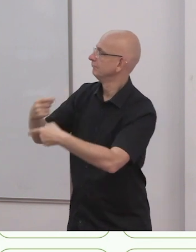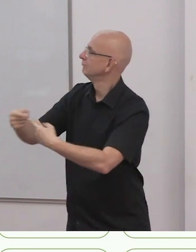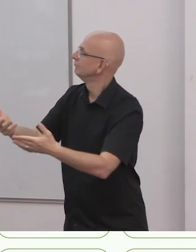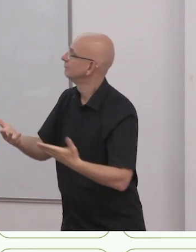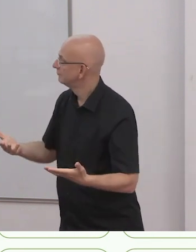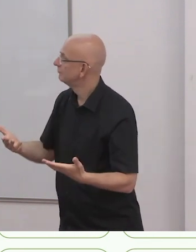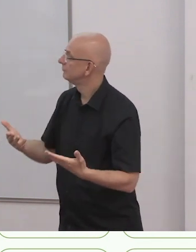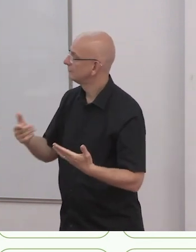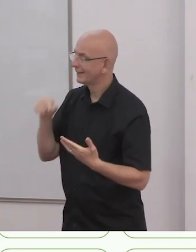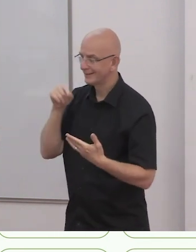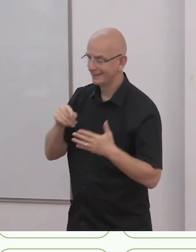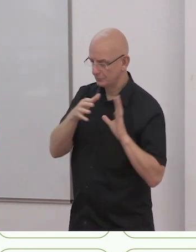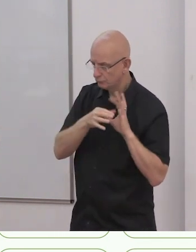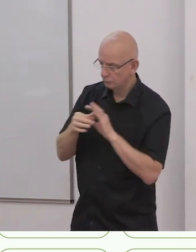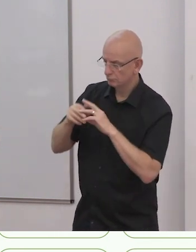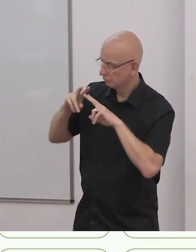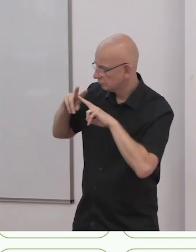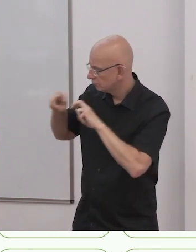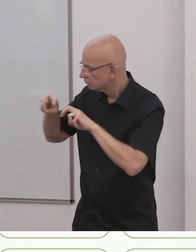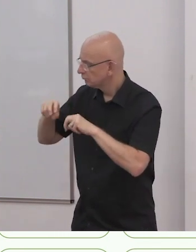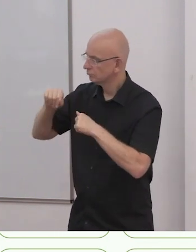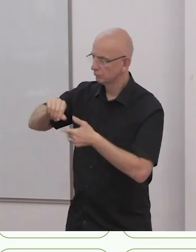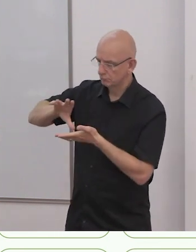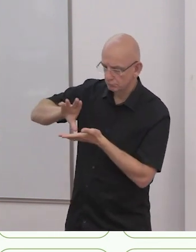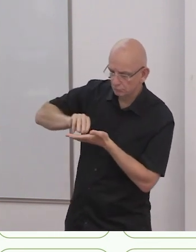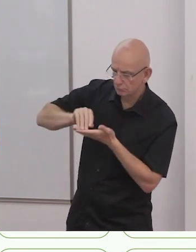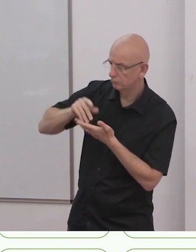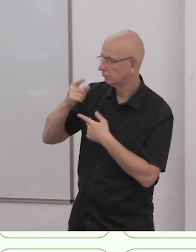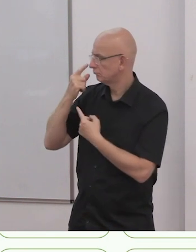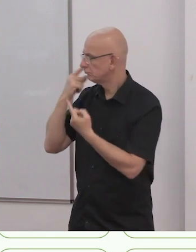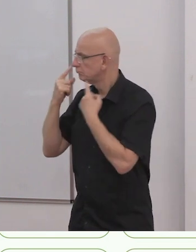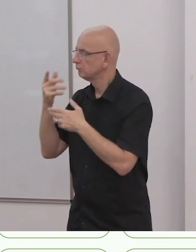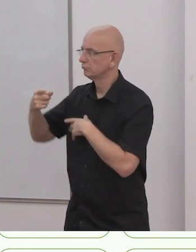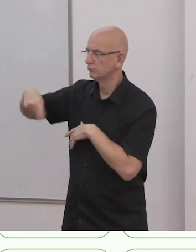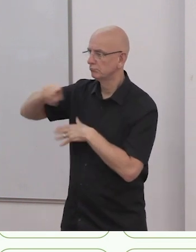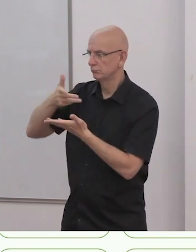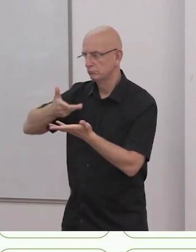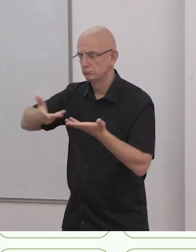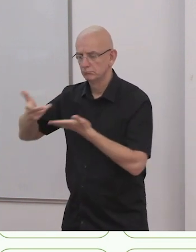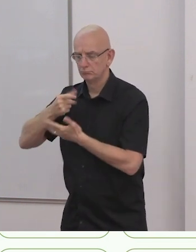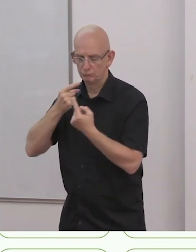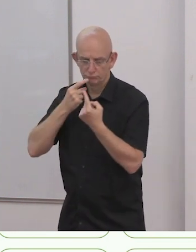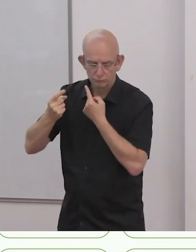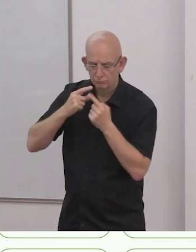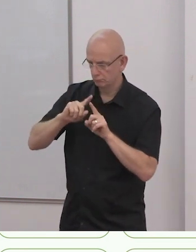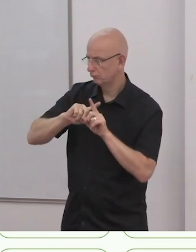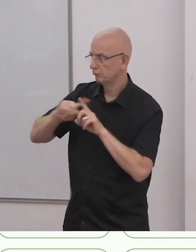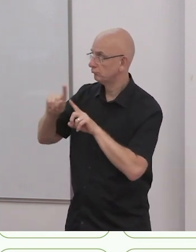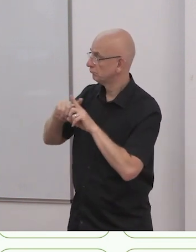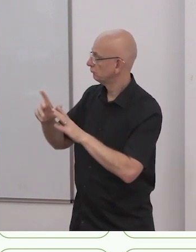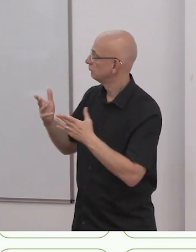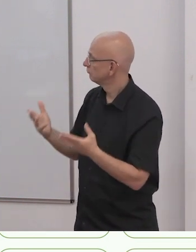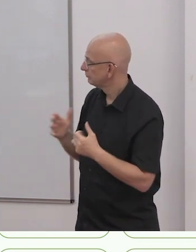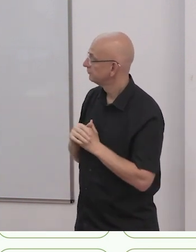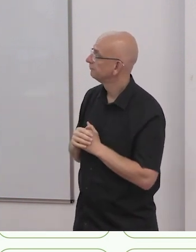etc. The e-learning platform also hosts sections related to other topics